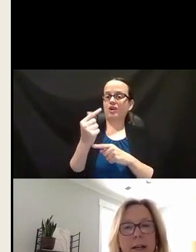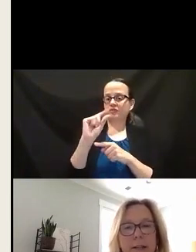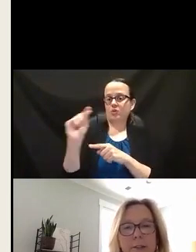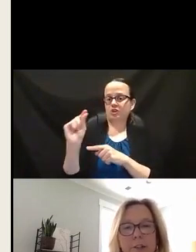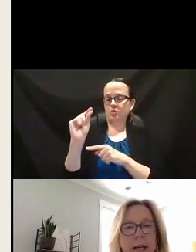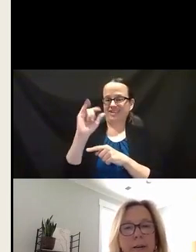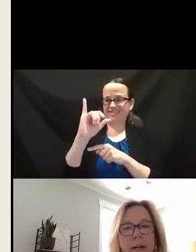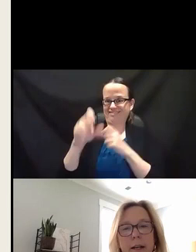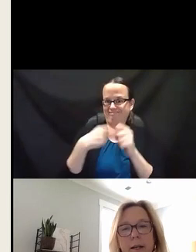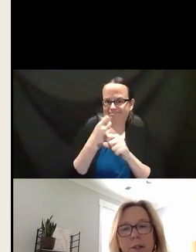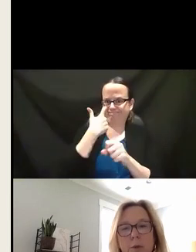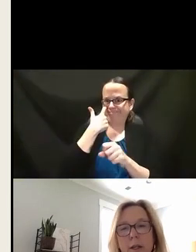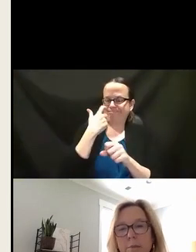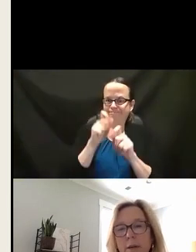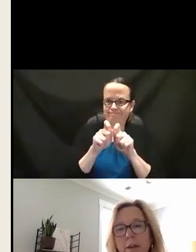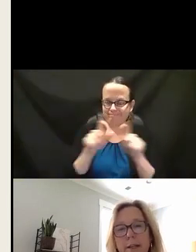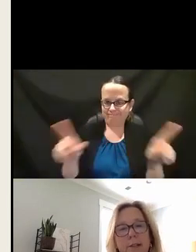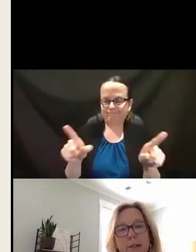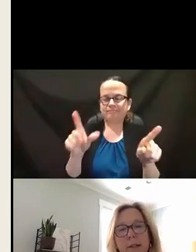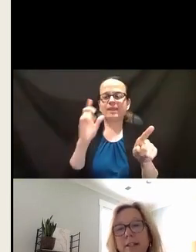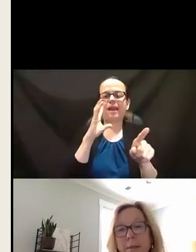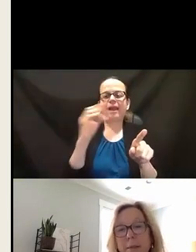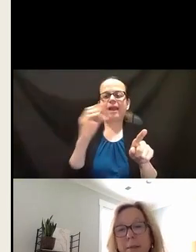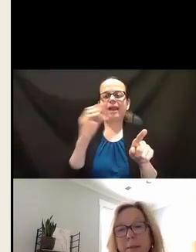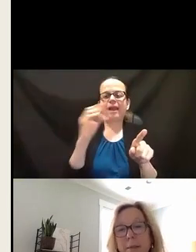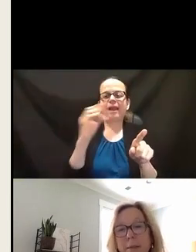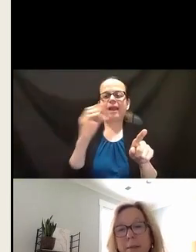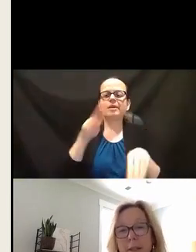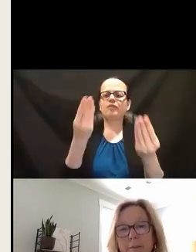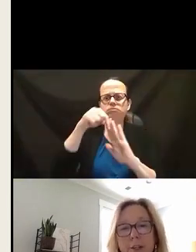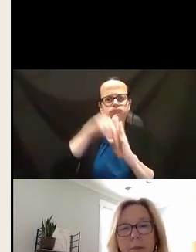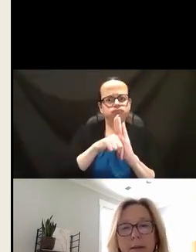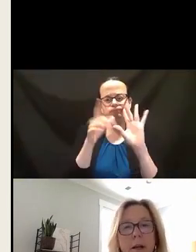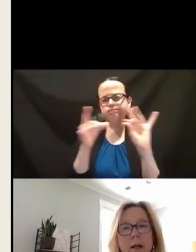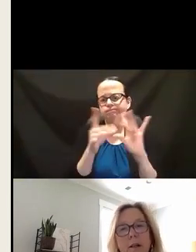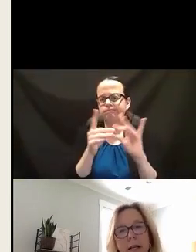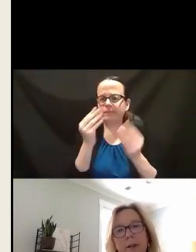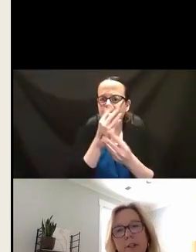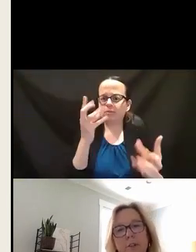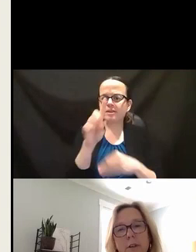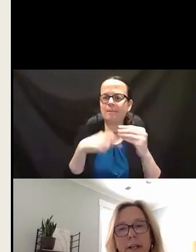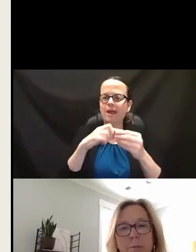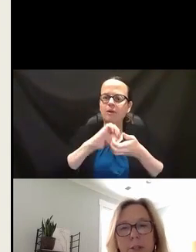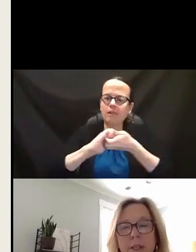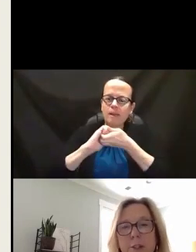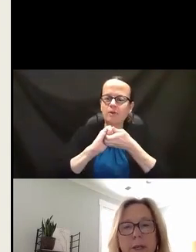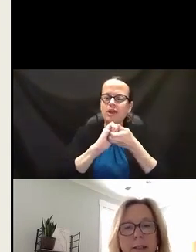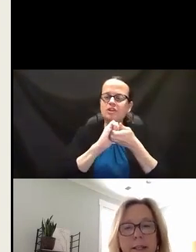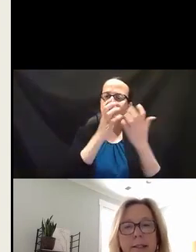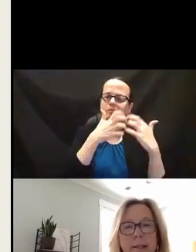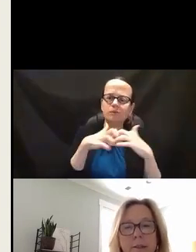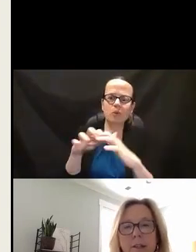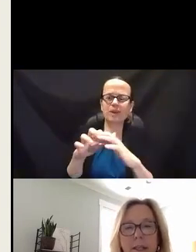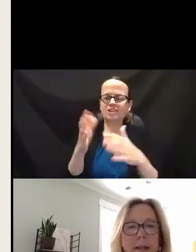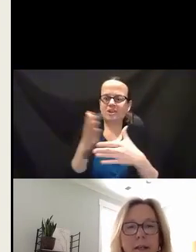great guide to check out as well. it provides in-depth information about collaboration coordination between the two entities.